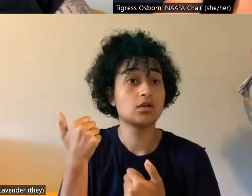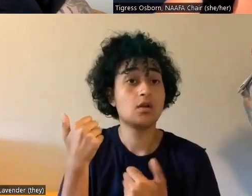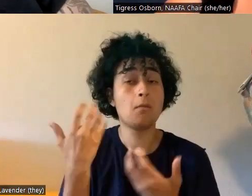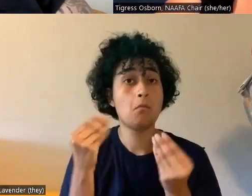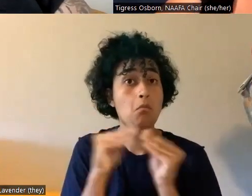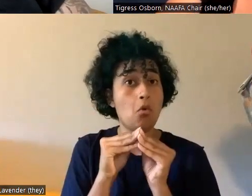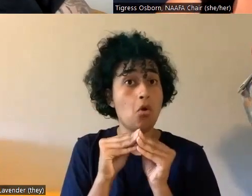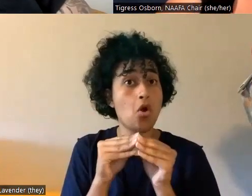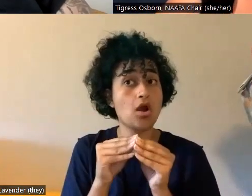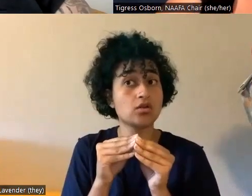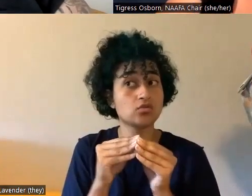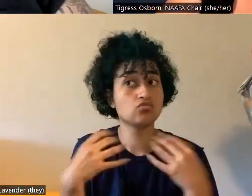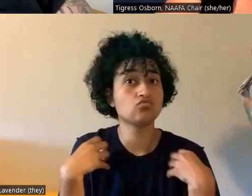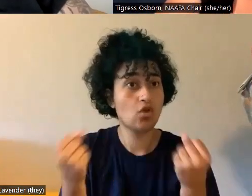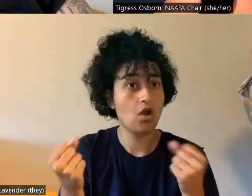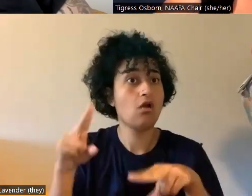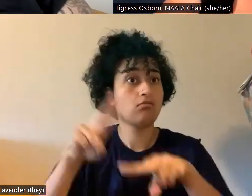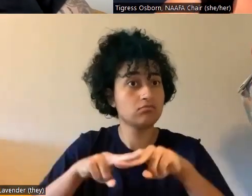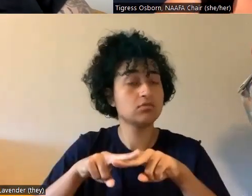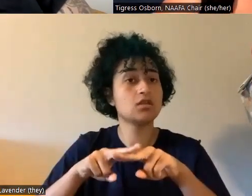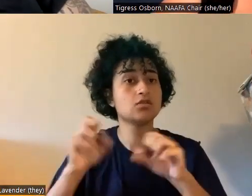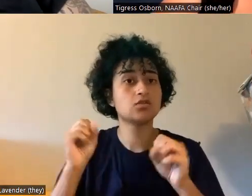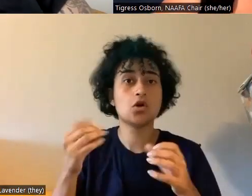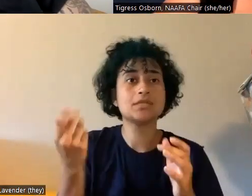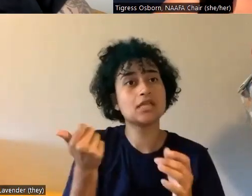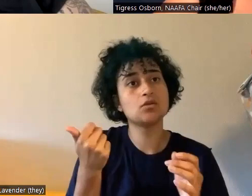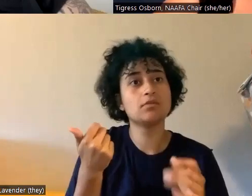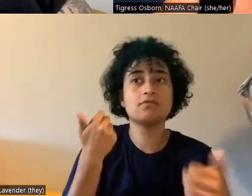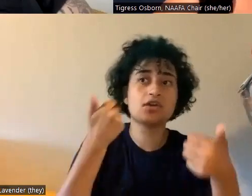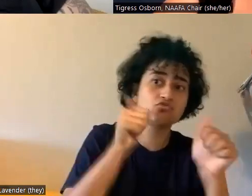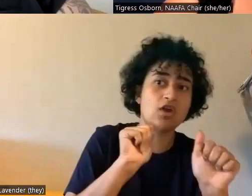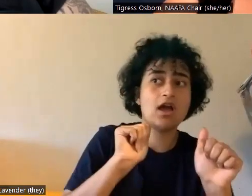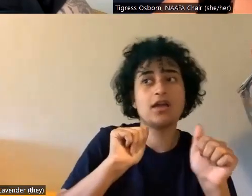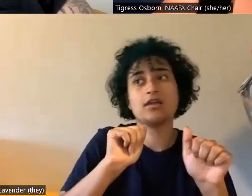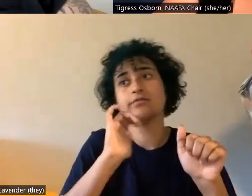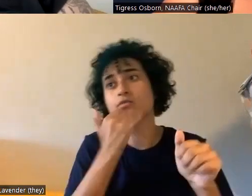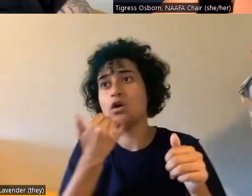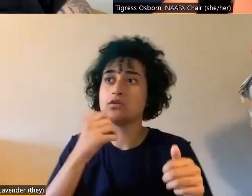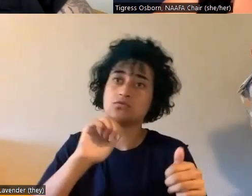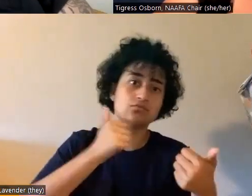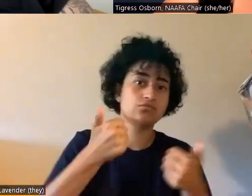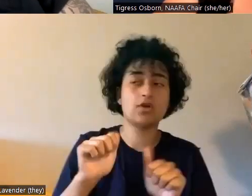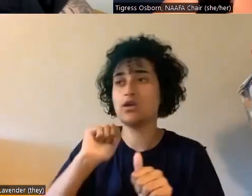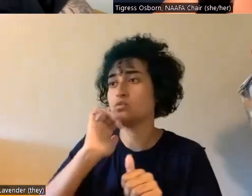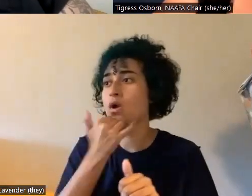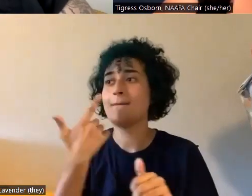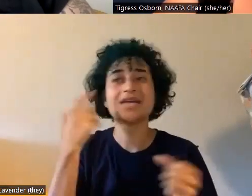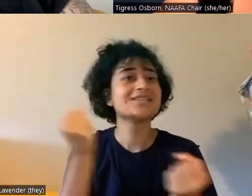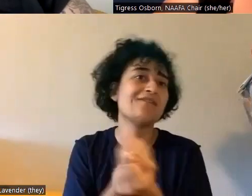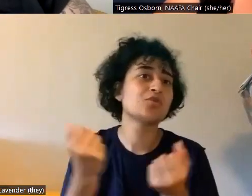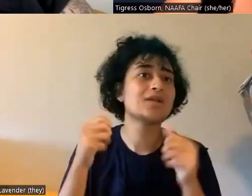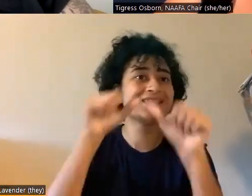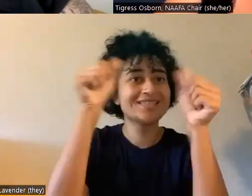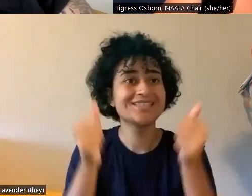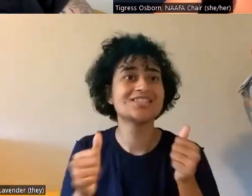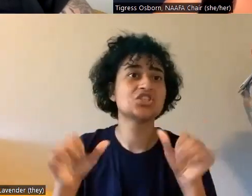it's, it's, is a little trial trial and error sometimes I think because everybody's shape is different. Um, but there definitely are, you know, it's